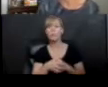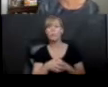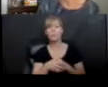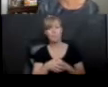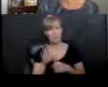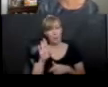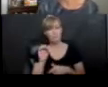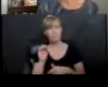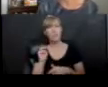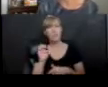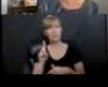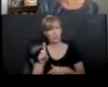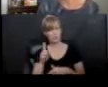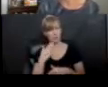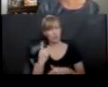Boomed?